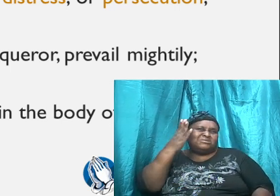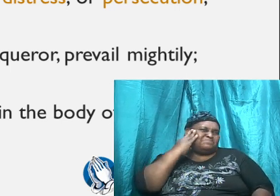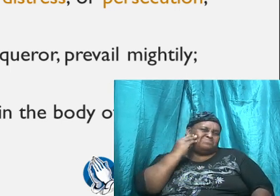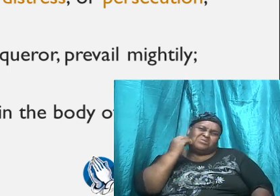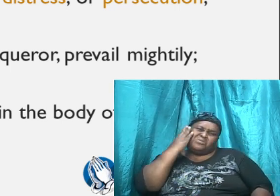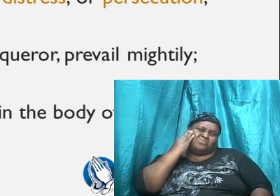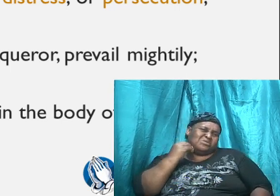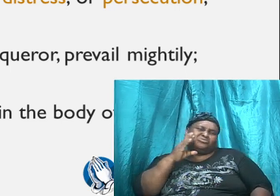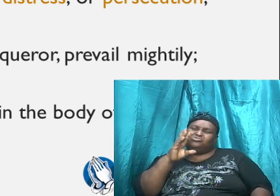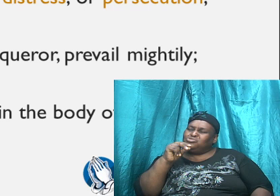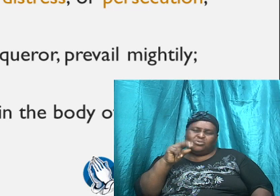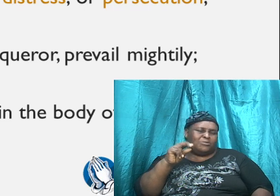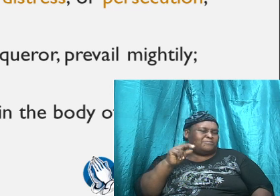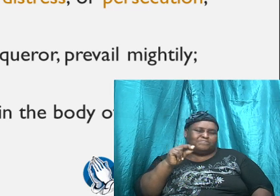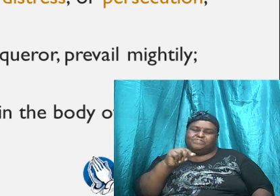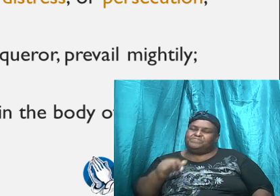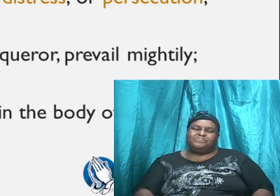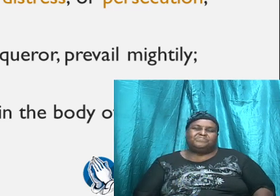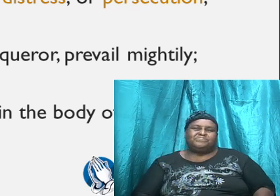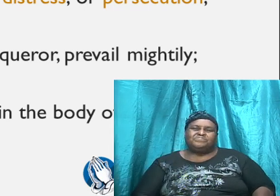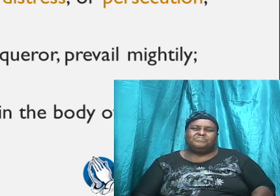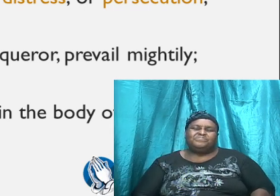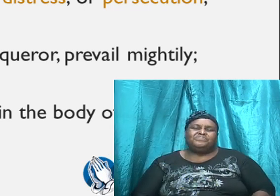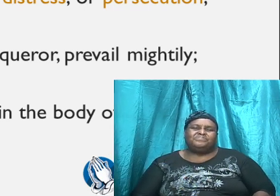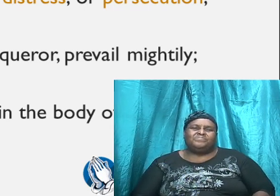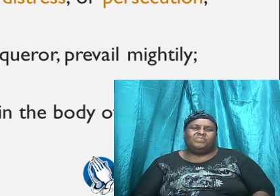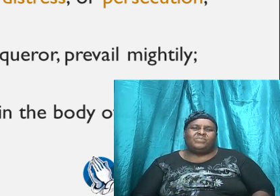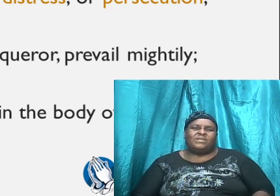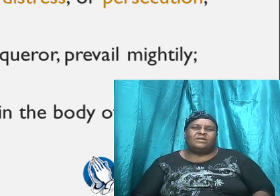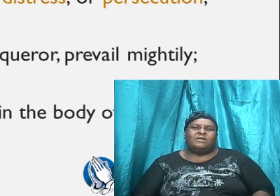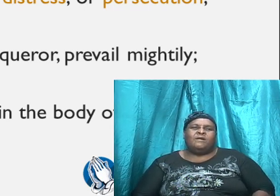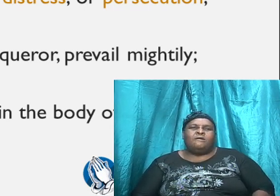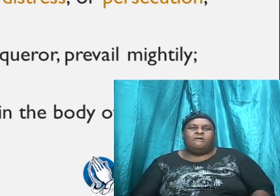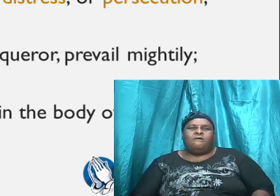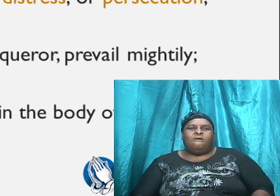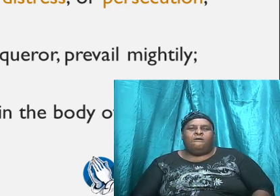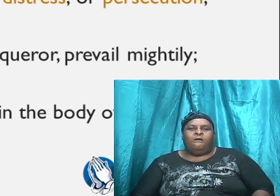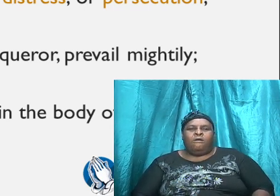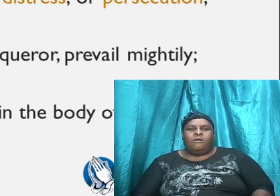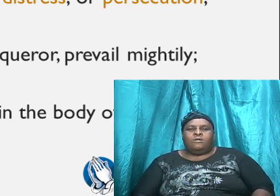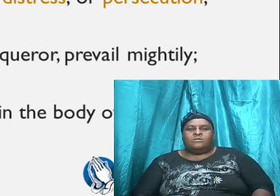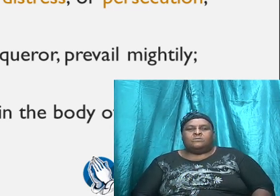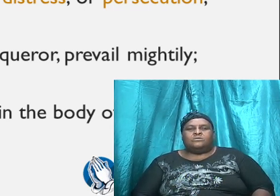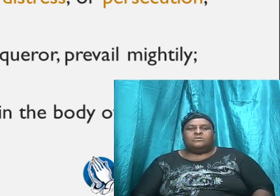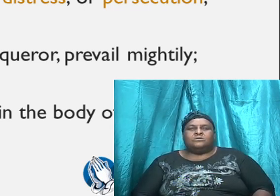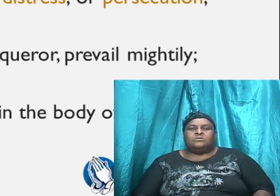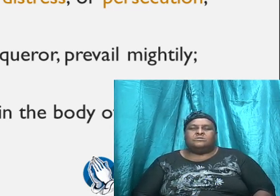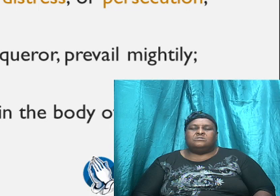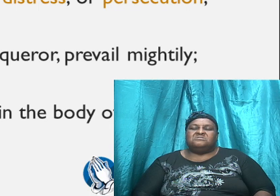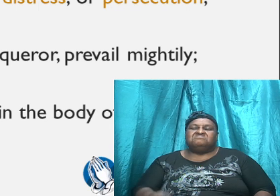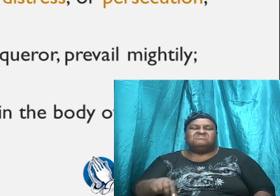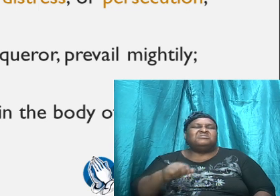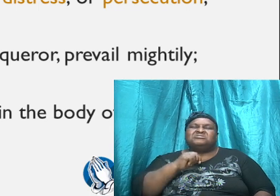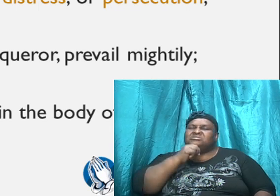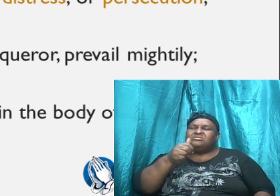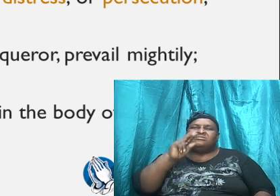this was not because of his own skill,